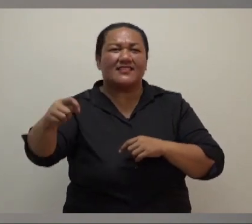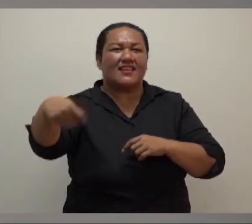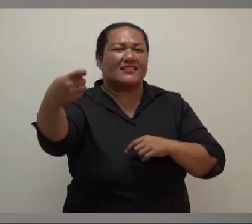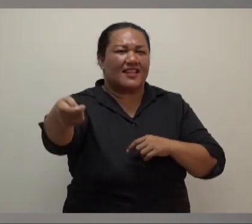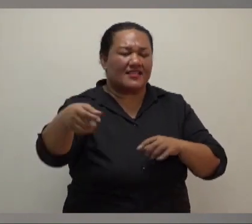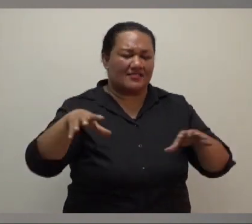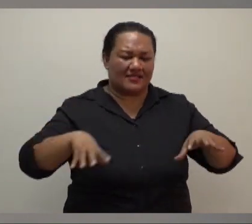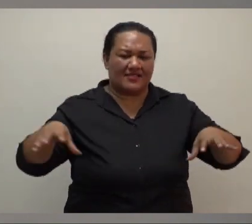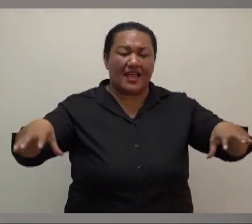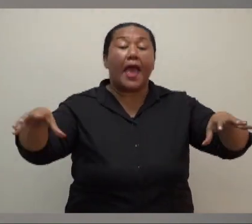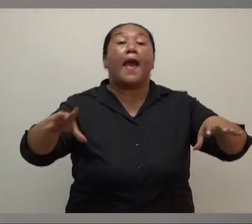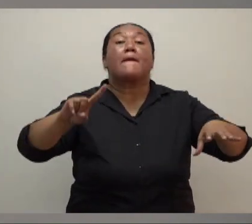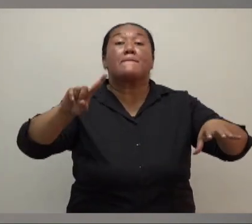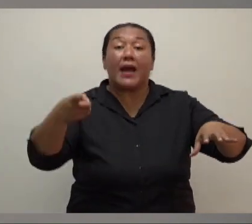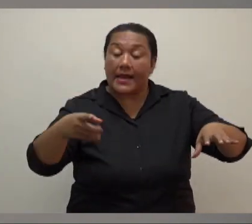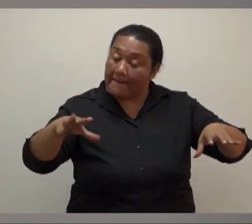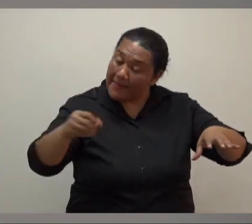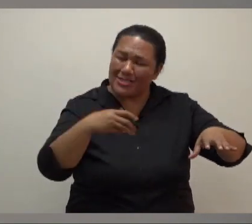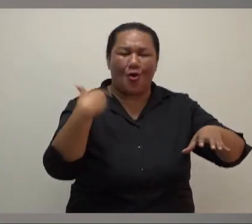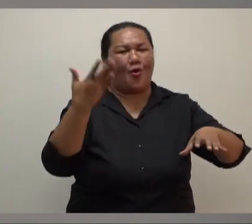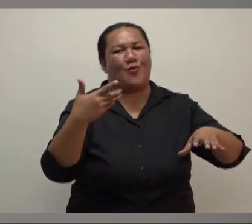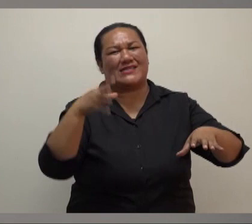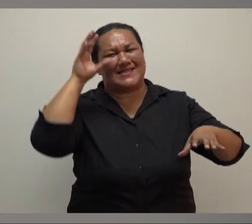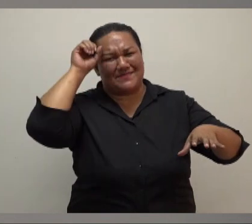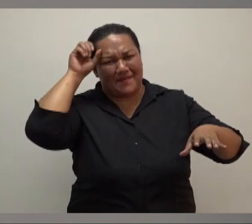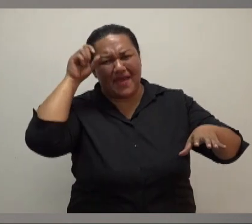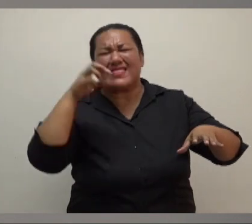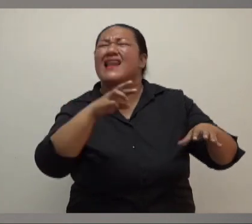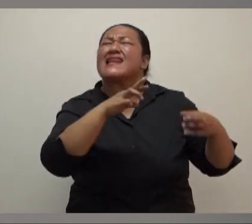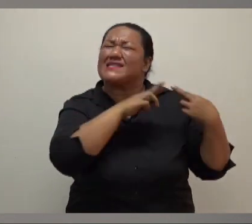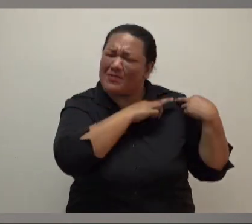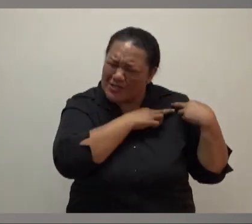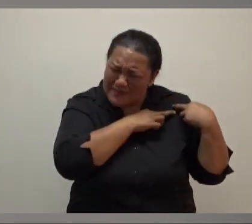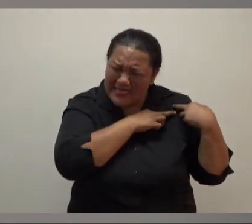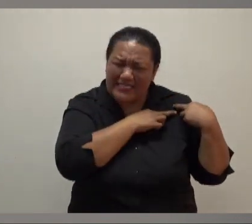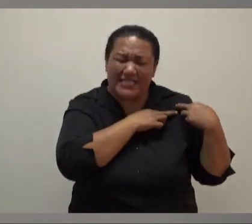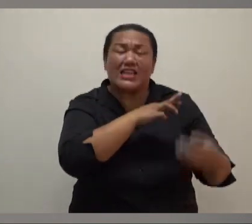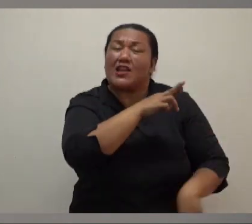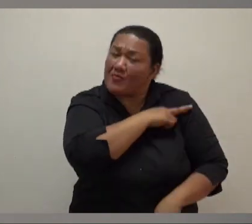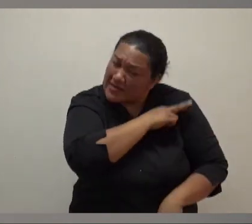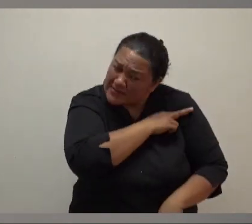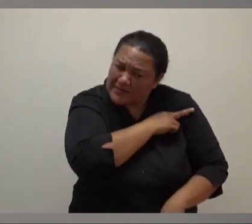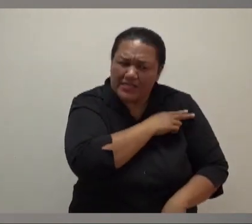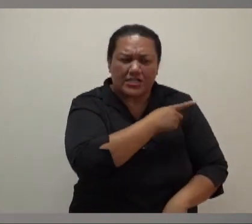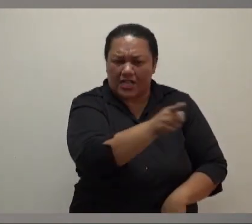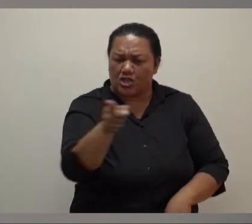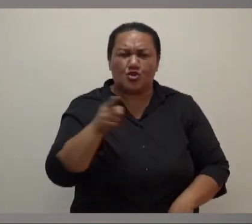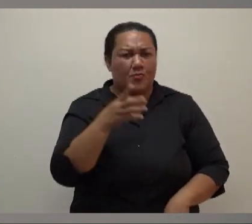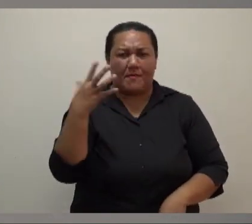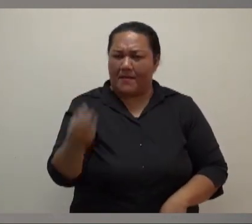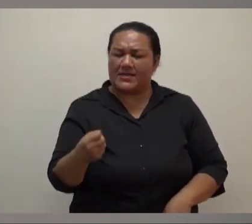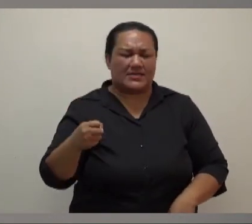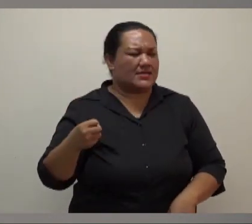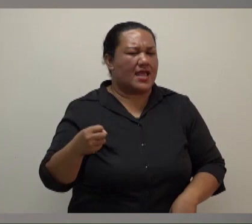self-responsibility that people need to undertake. We have gone about in all ways. We would have heard Dr. Fong,